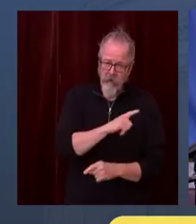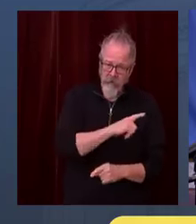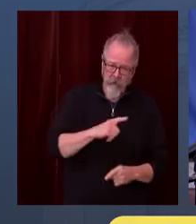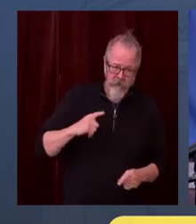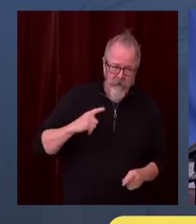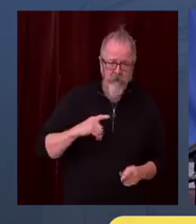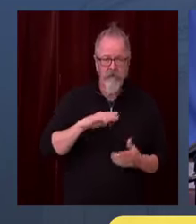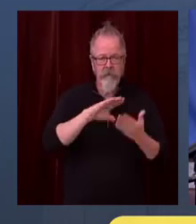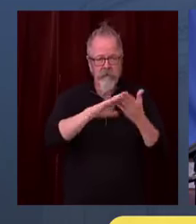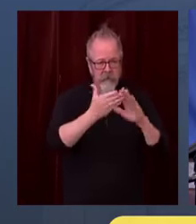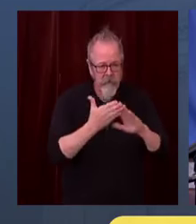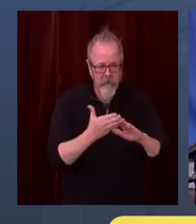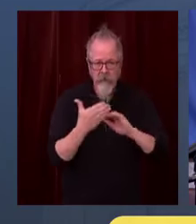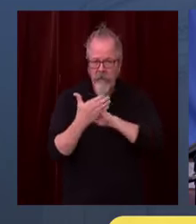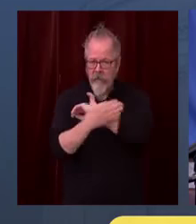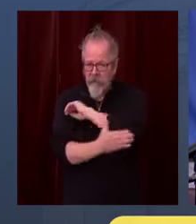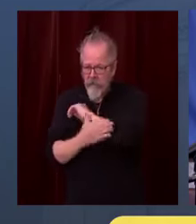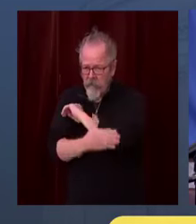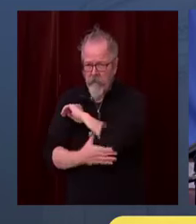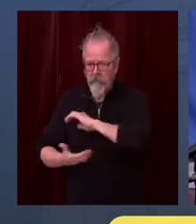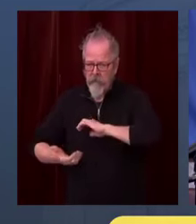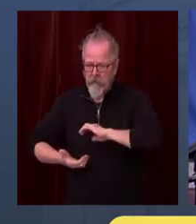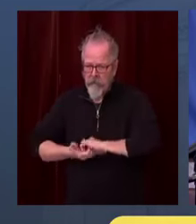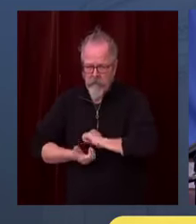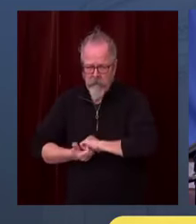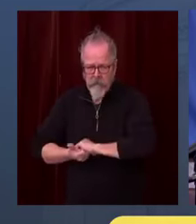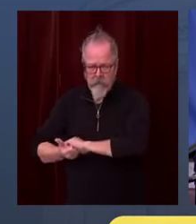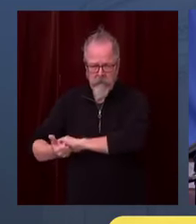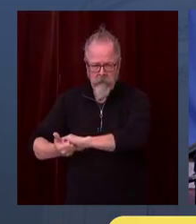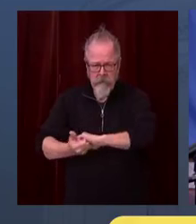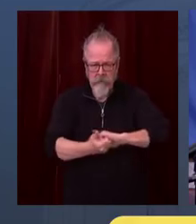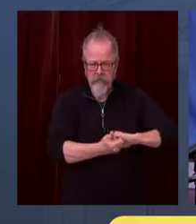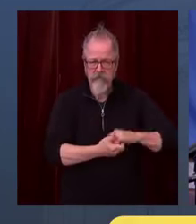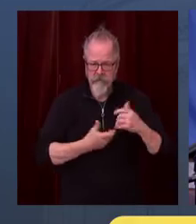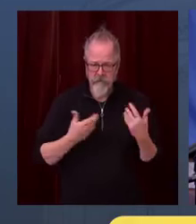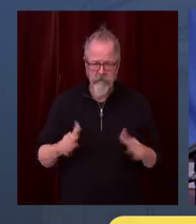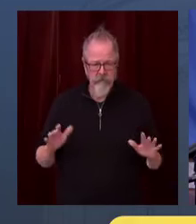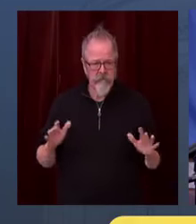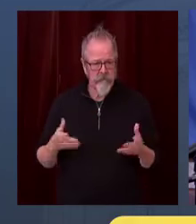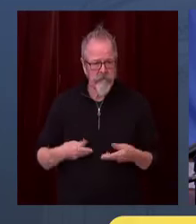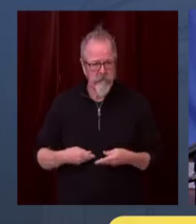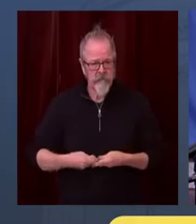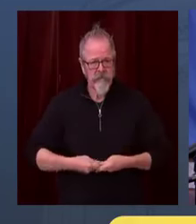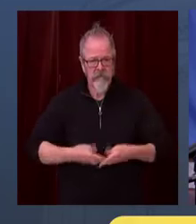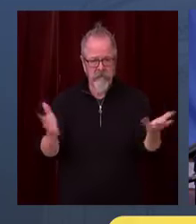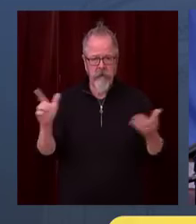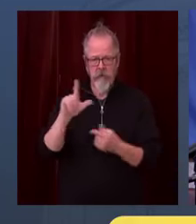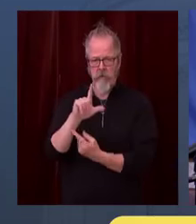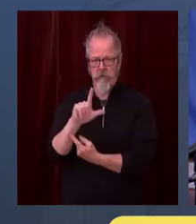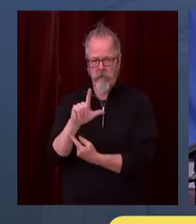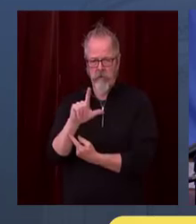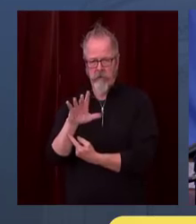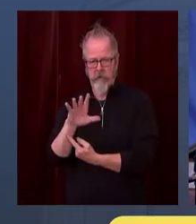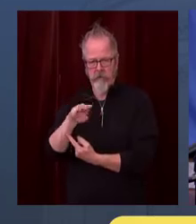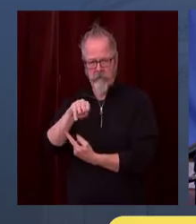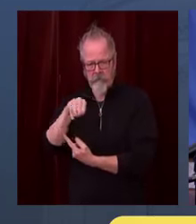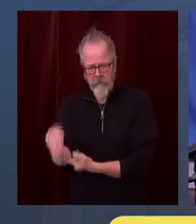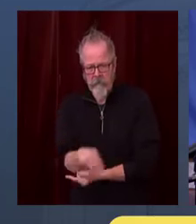And that has saved thousands of jobs. We've also provided $100 million for rental assistance.